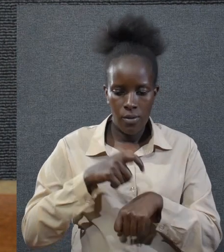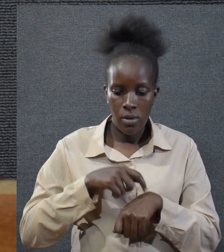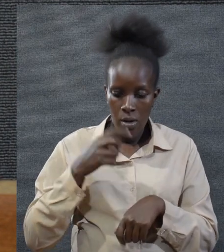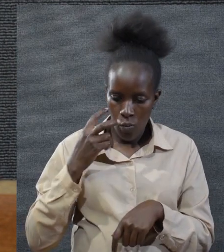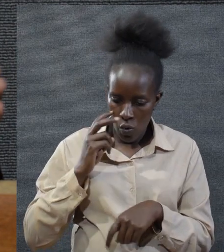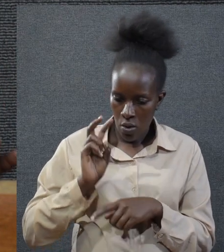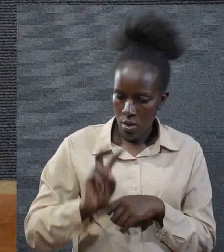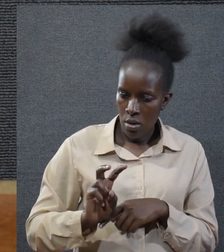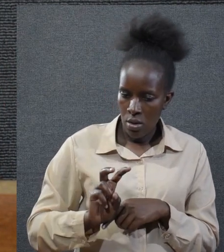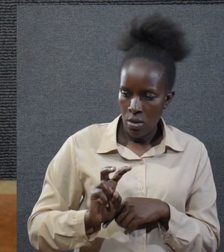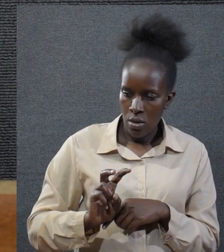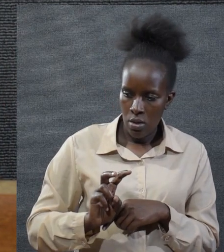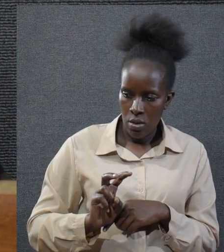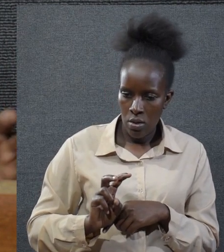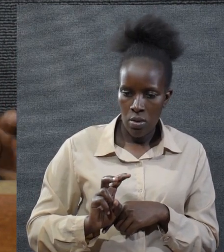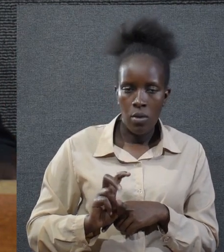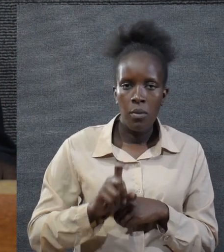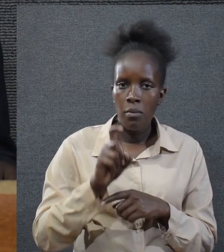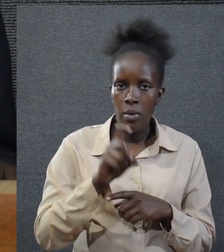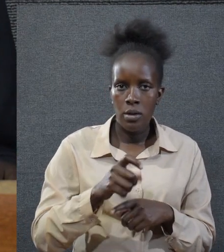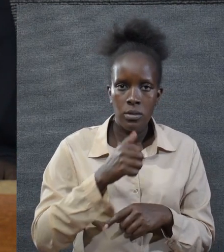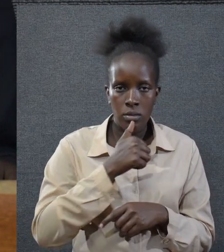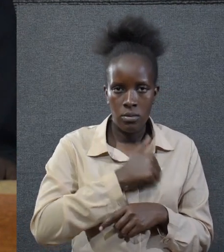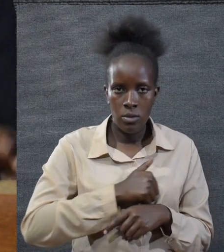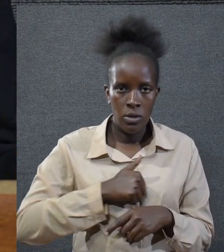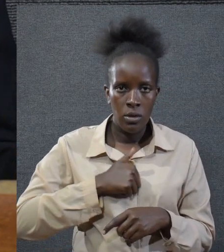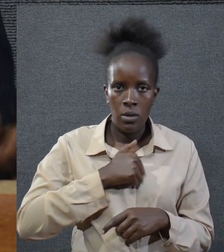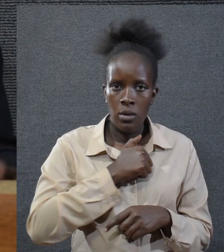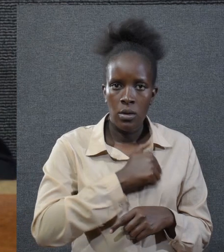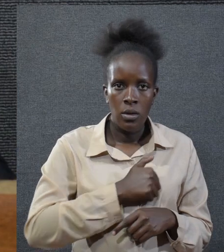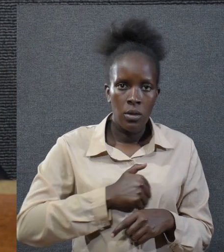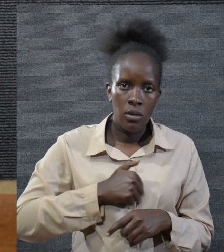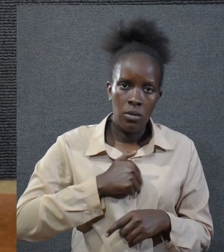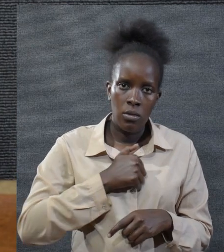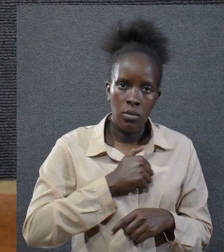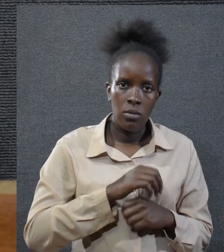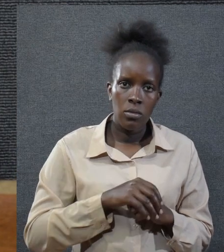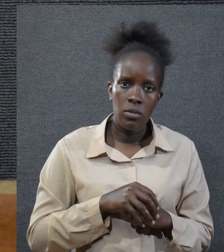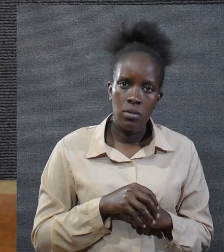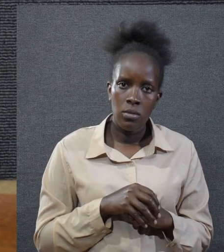every time you see it you need to apologize